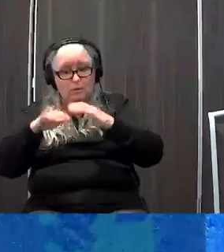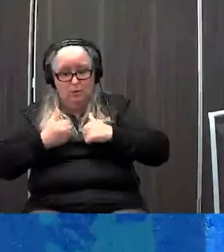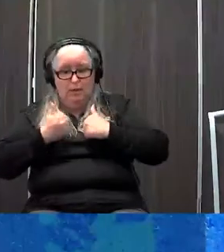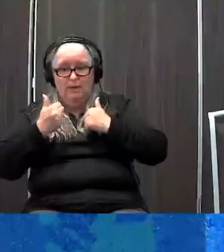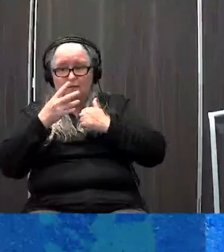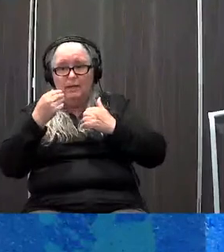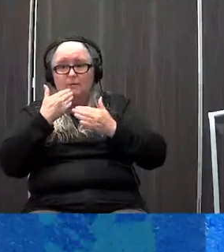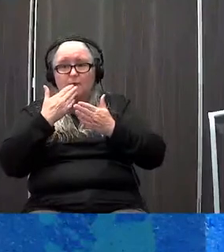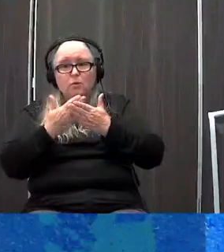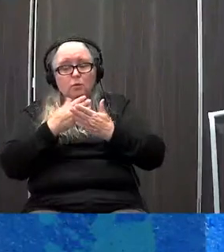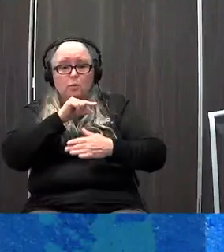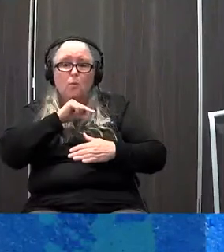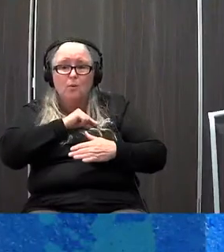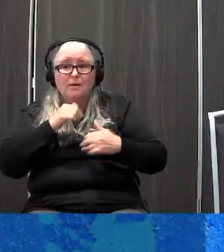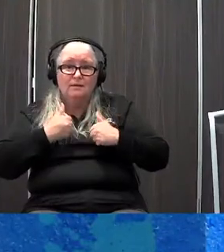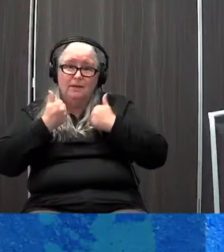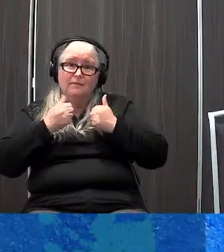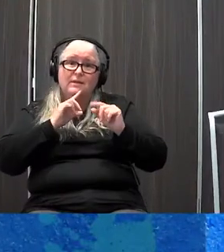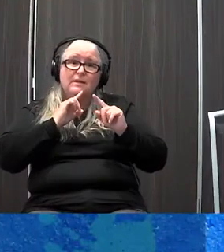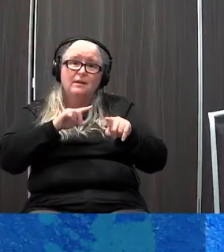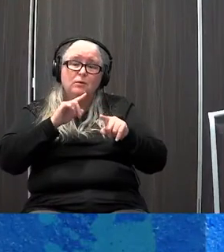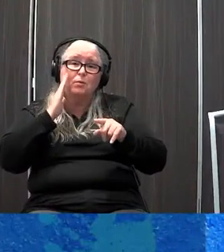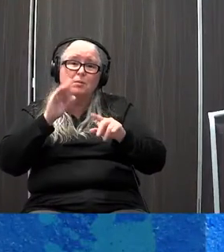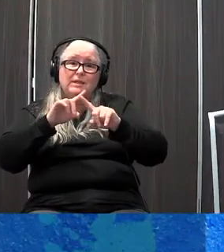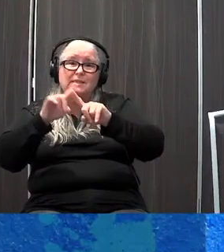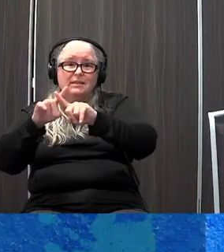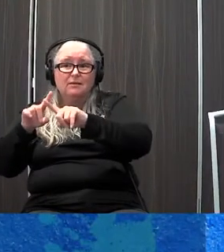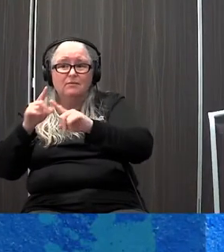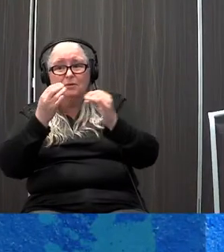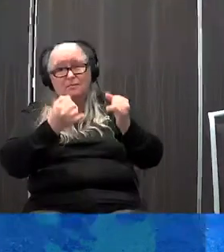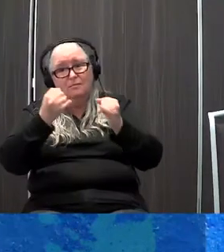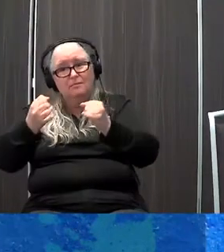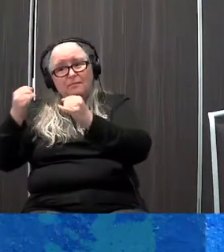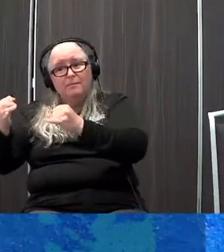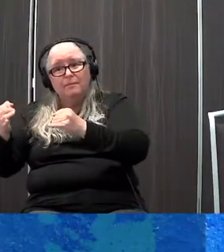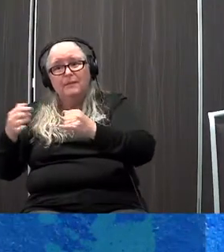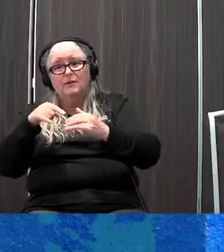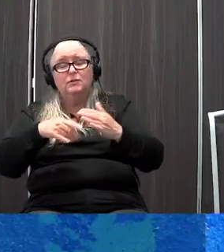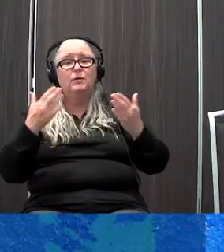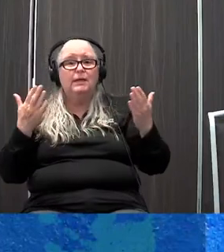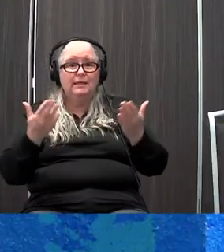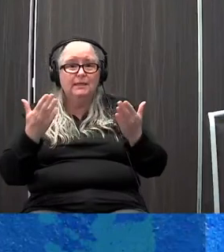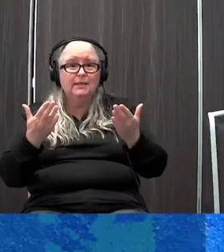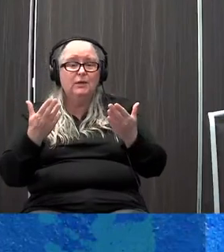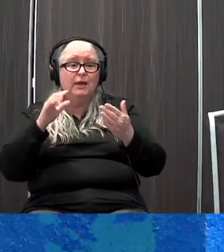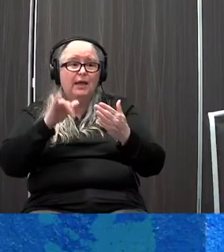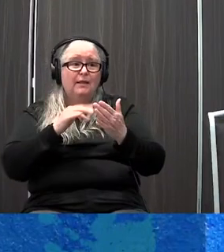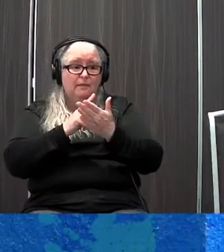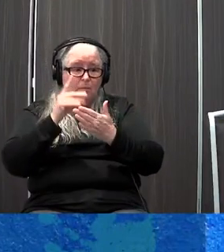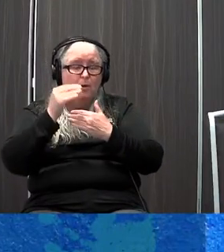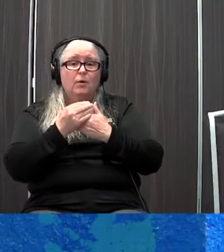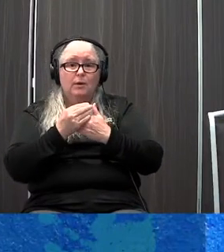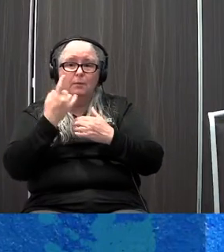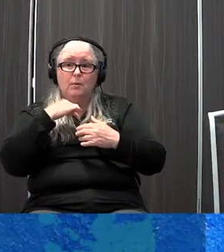is going to be different for everyone. So at the UC Center for Integrative Health and Wellness, and certainly within Dr. Chu's and others' program, and